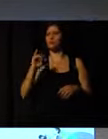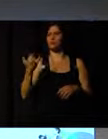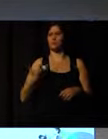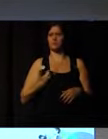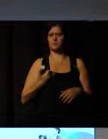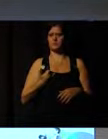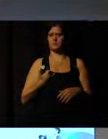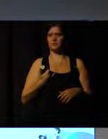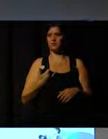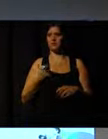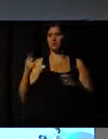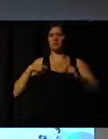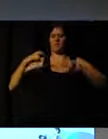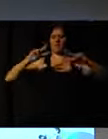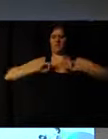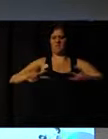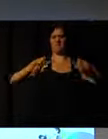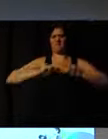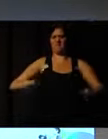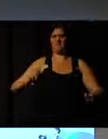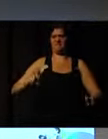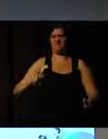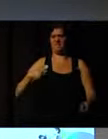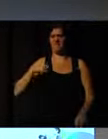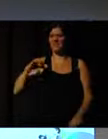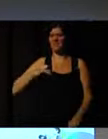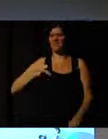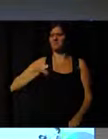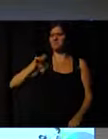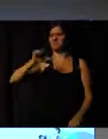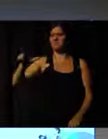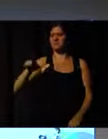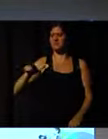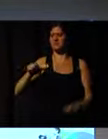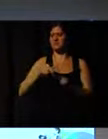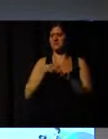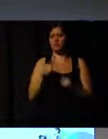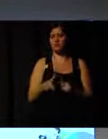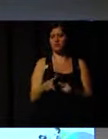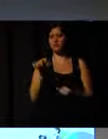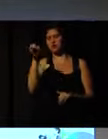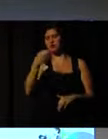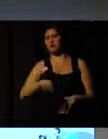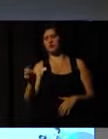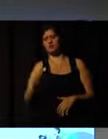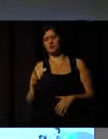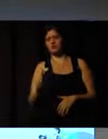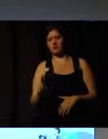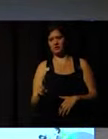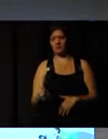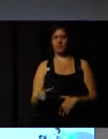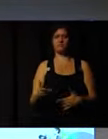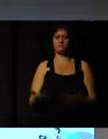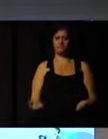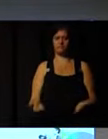I, someone should be there doing that, you know, I should be being paid for this. It's, it's not what, it's not right.